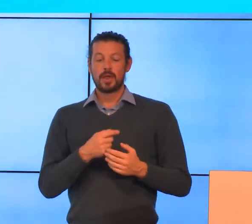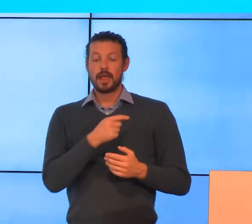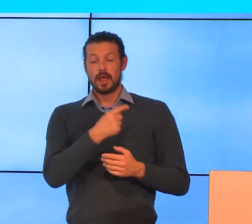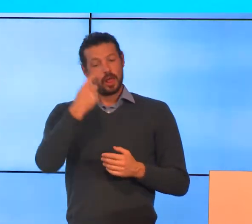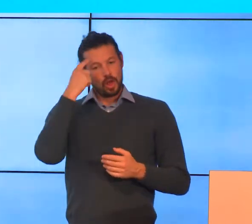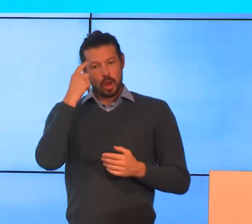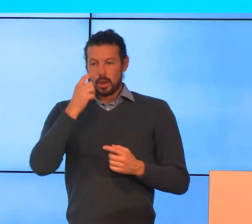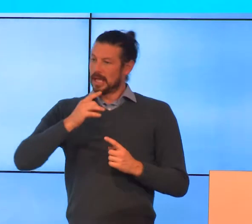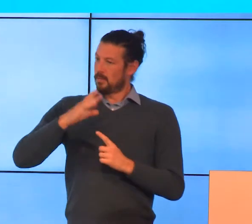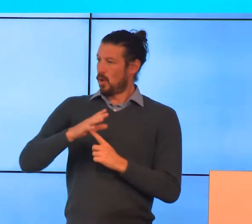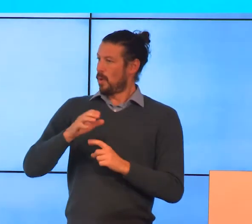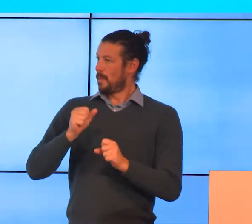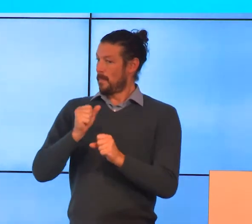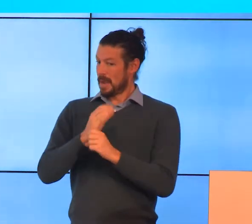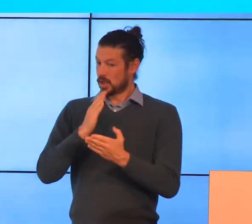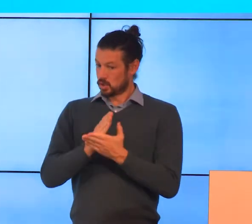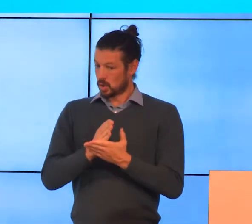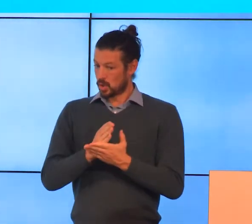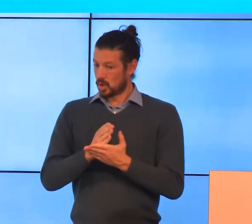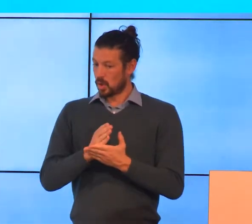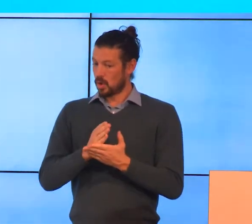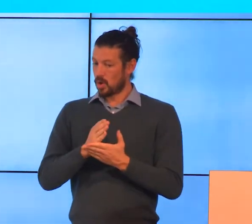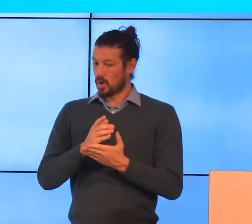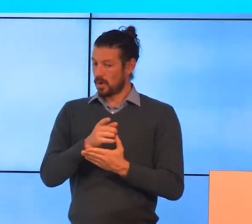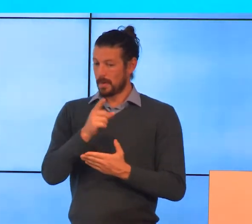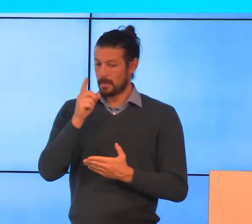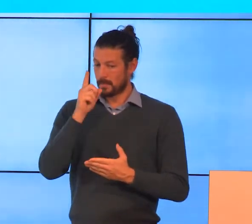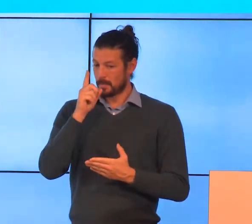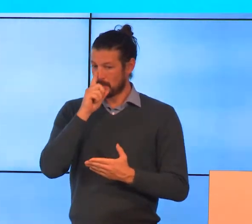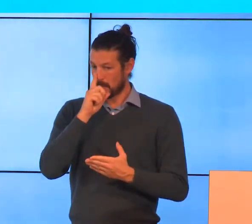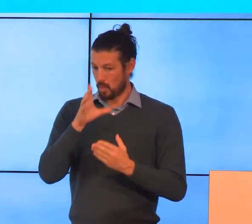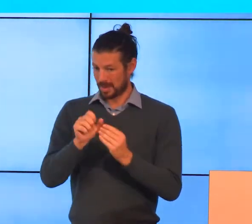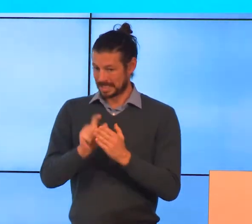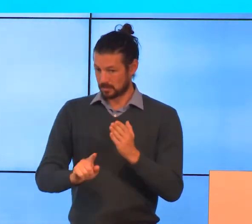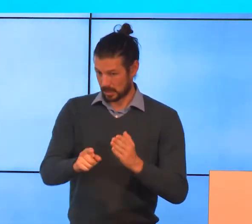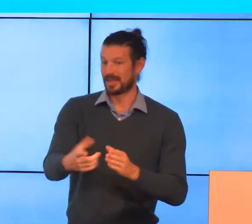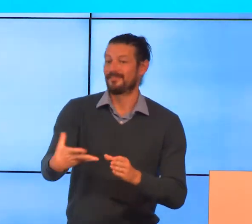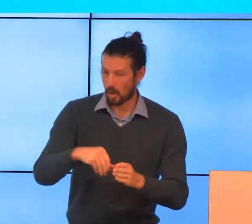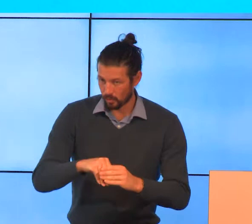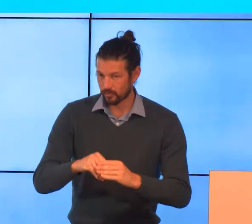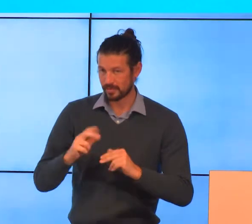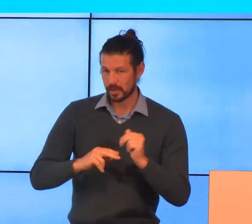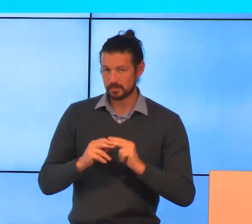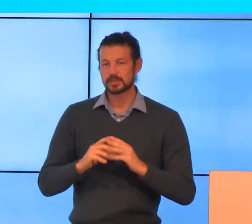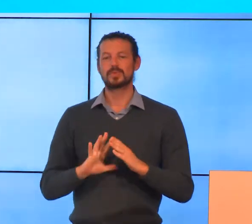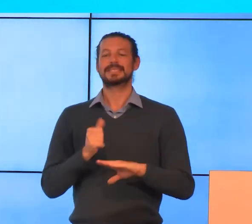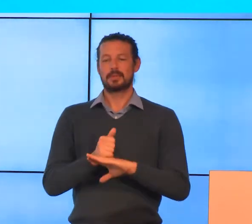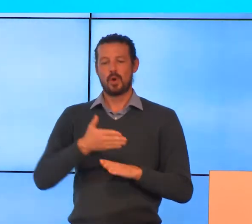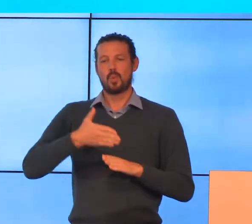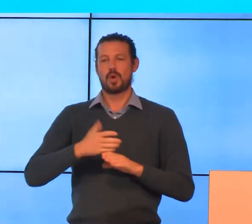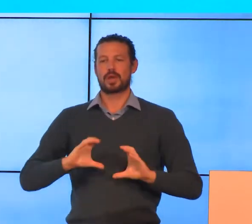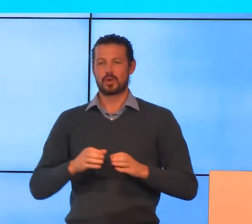people who would be using the kit as part of its development. So a working group was set up with representatives from